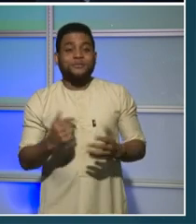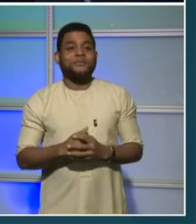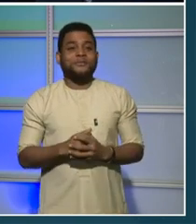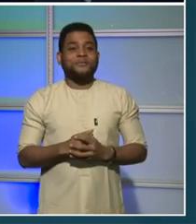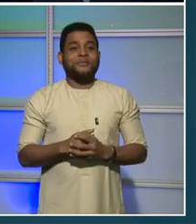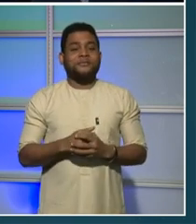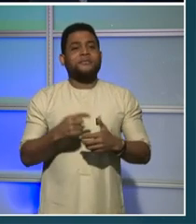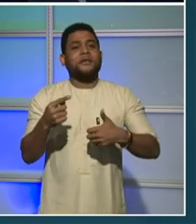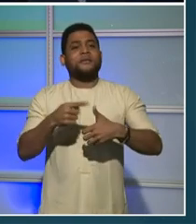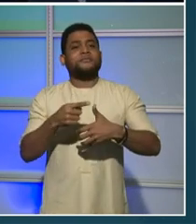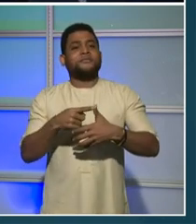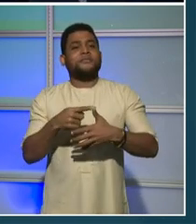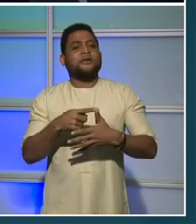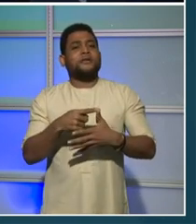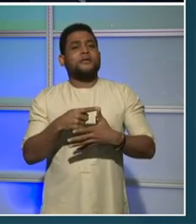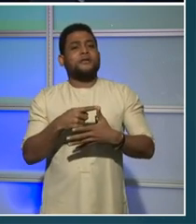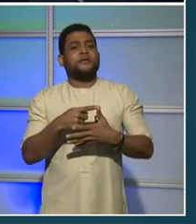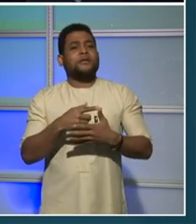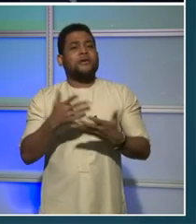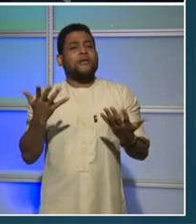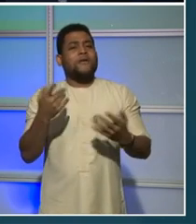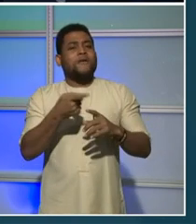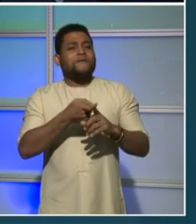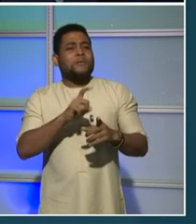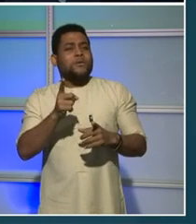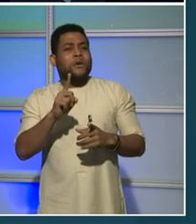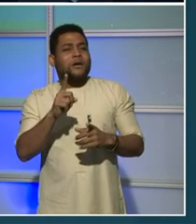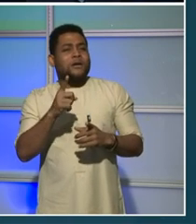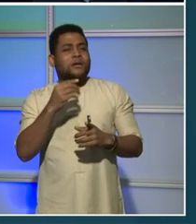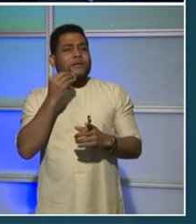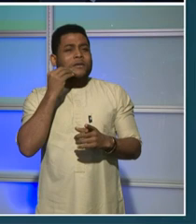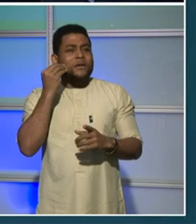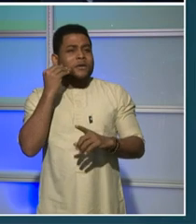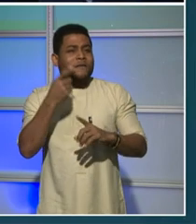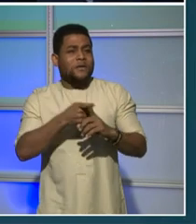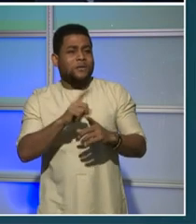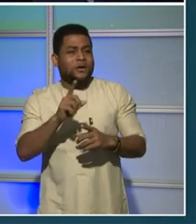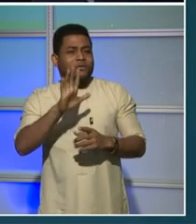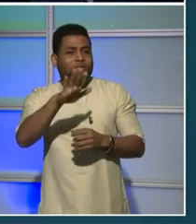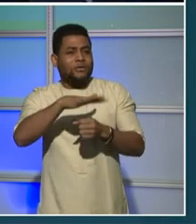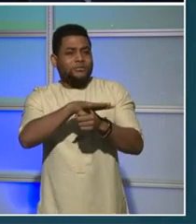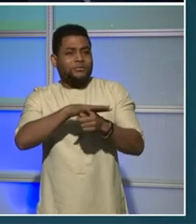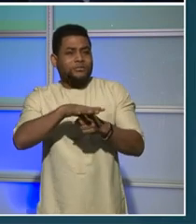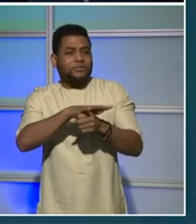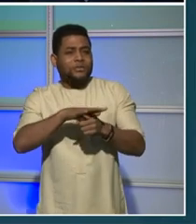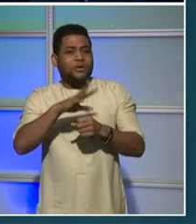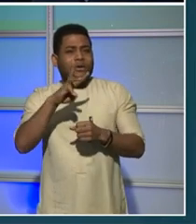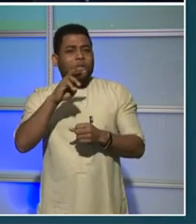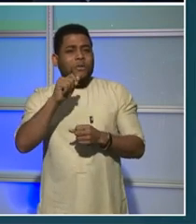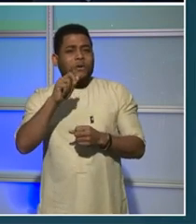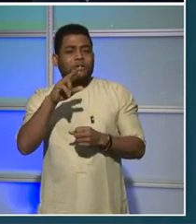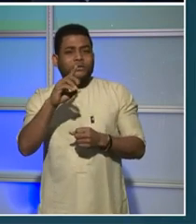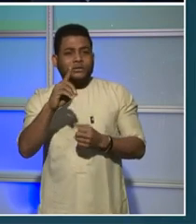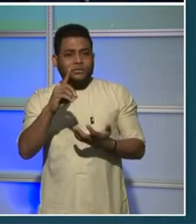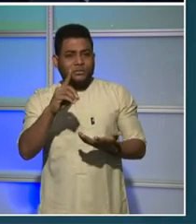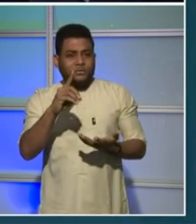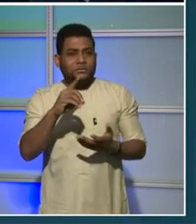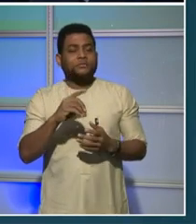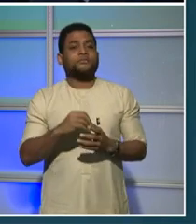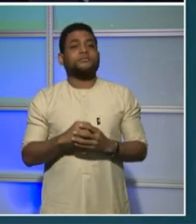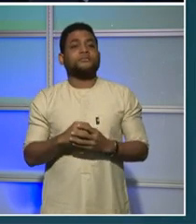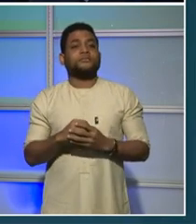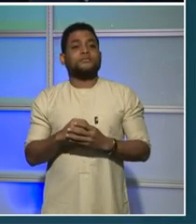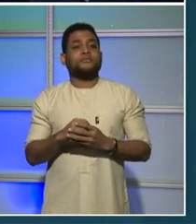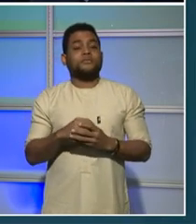ward are you participating from? So results are going to start to come in. We are going to see where everyone is participating from. Again, budget.dc